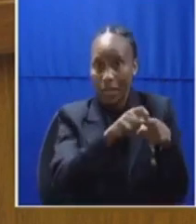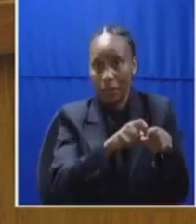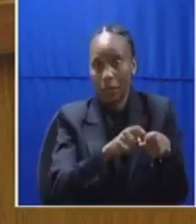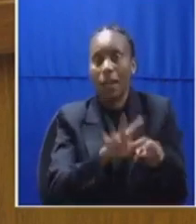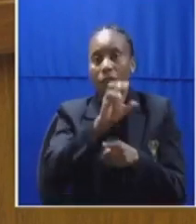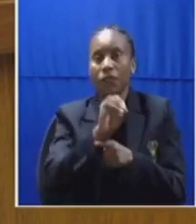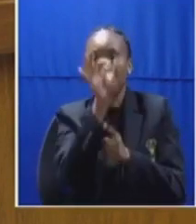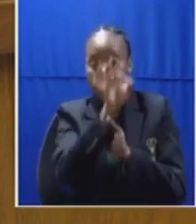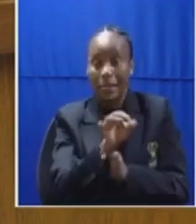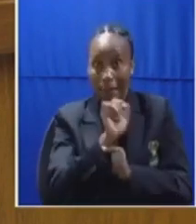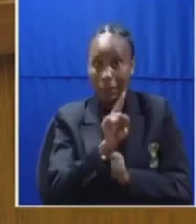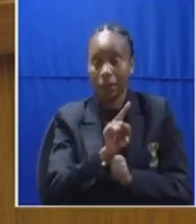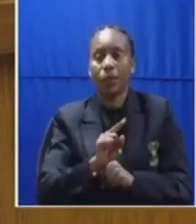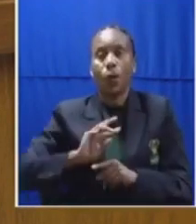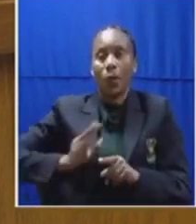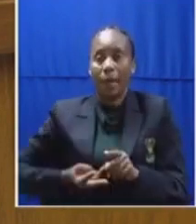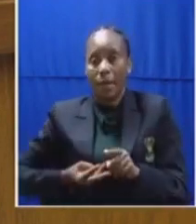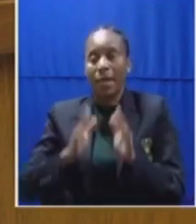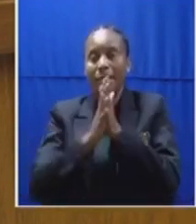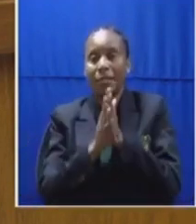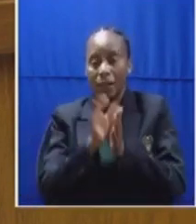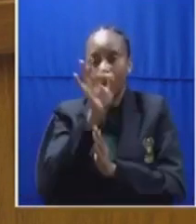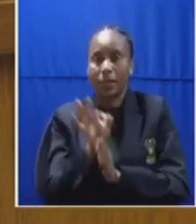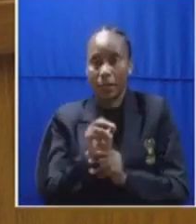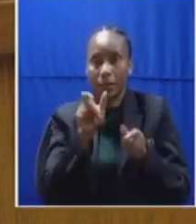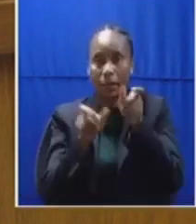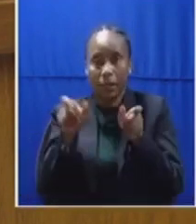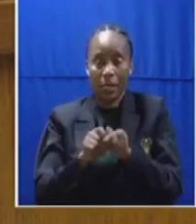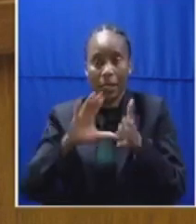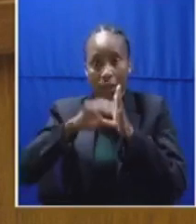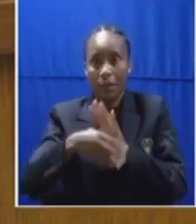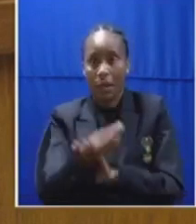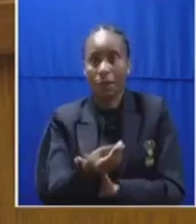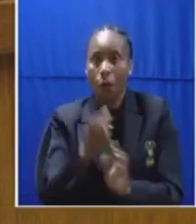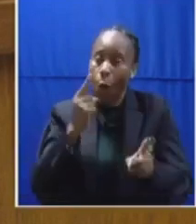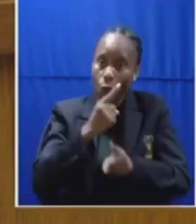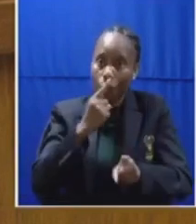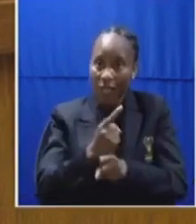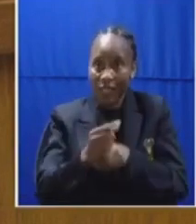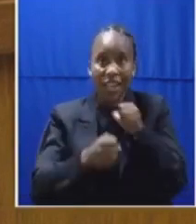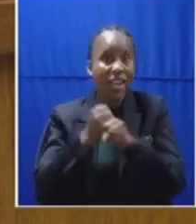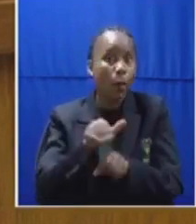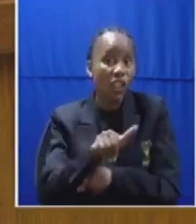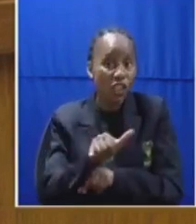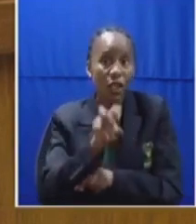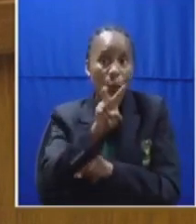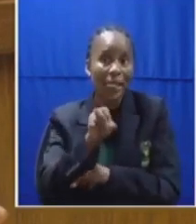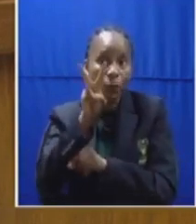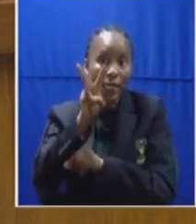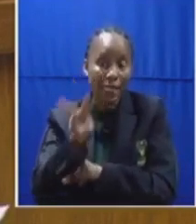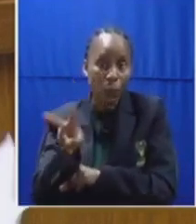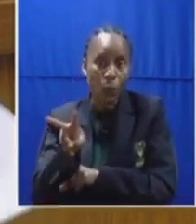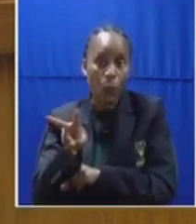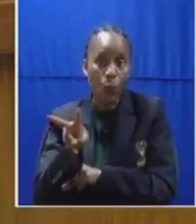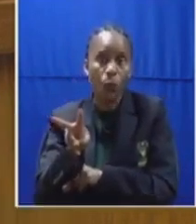being women and 10% being people living with disabilities as owners by the year 2022. I thank you Madam Chair.